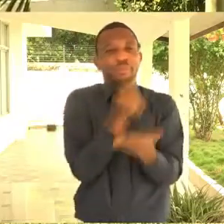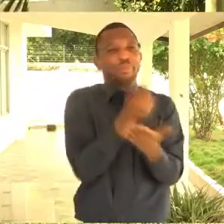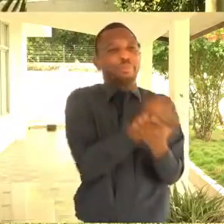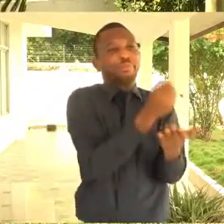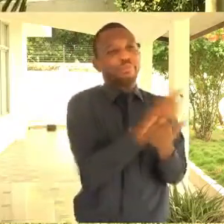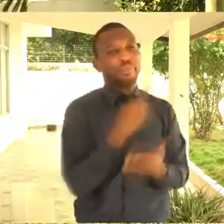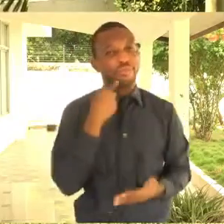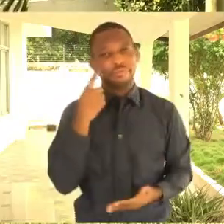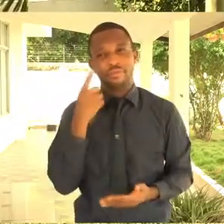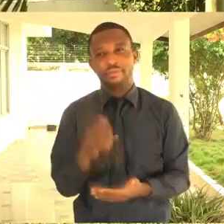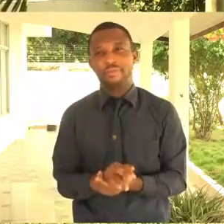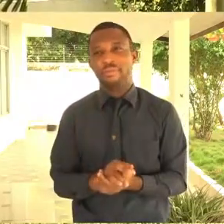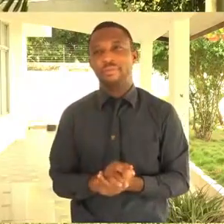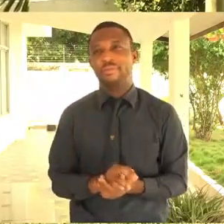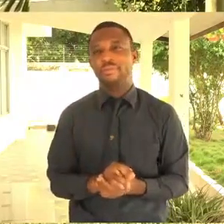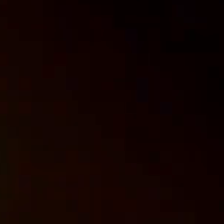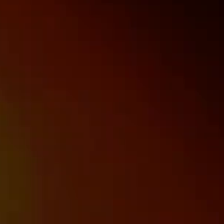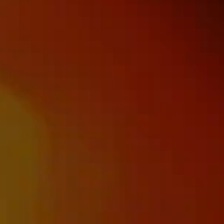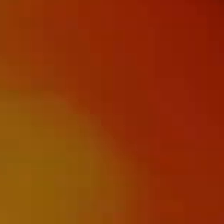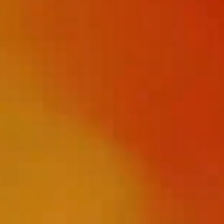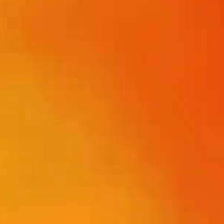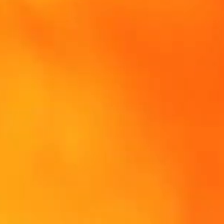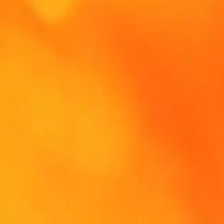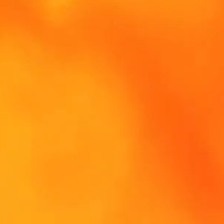hearing community, are receiving that kind of information.